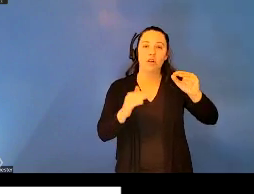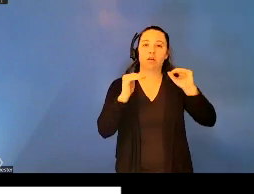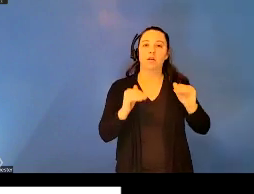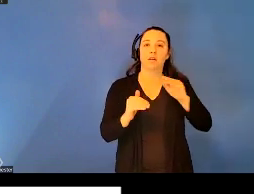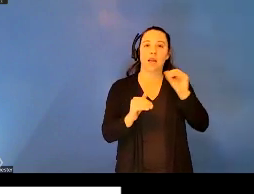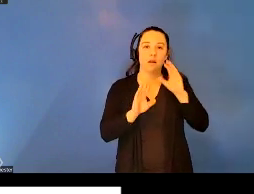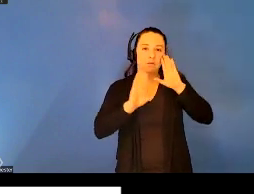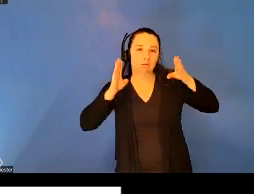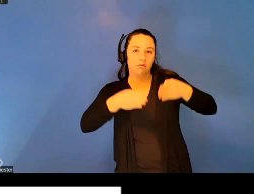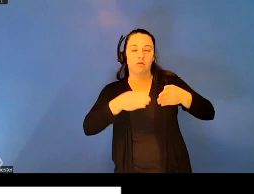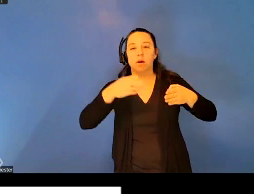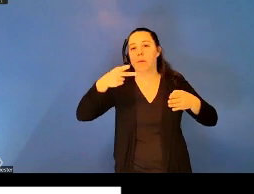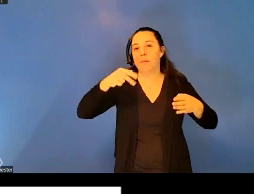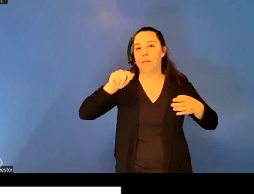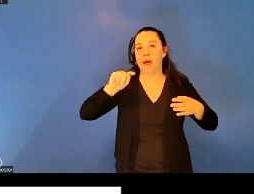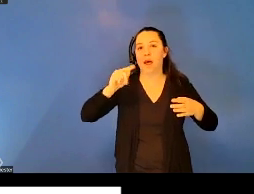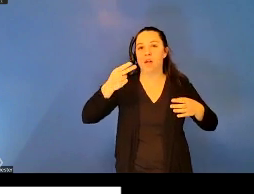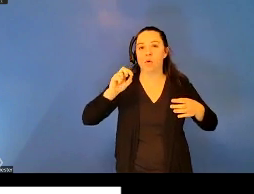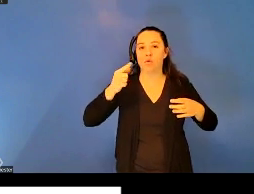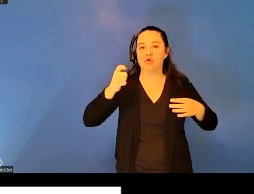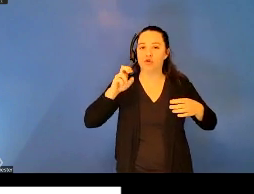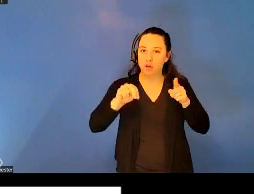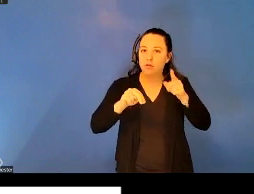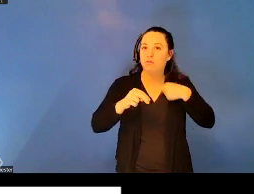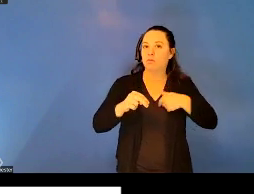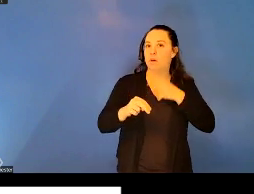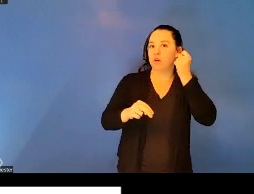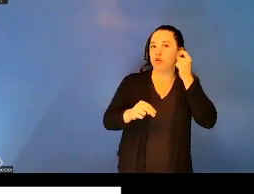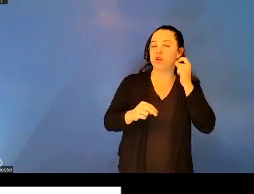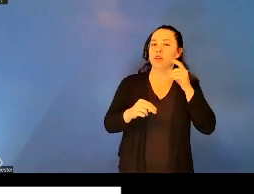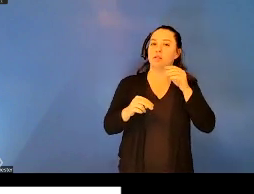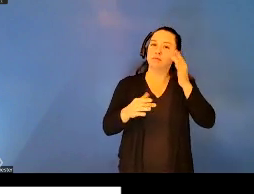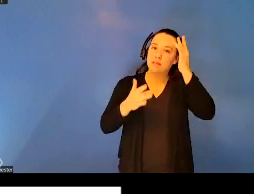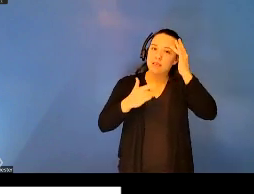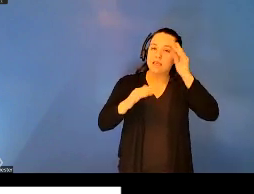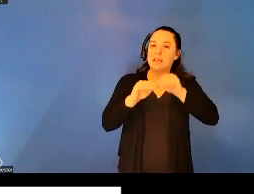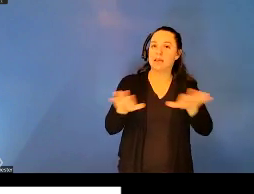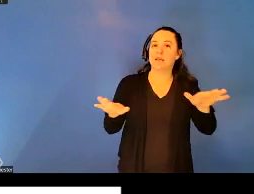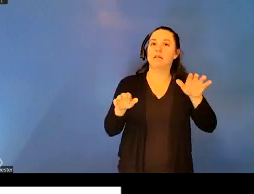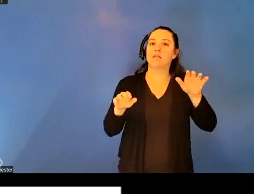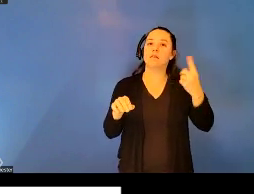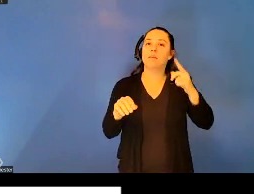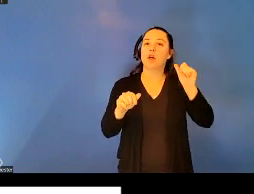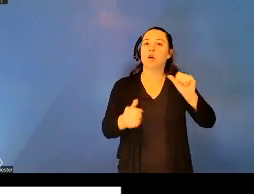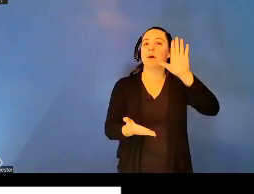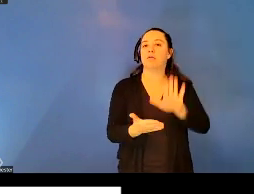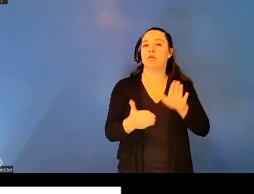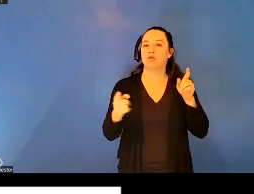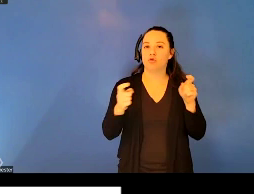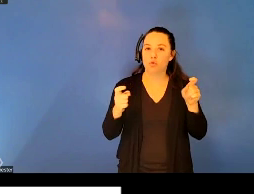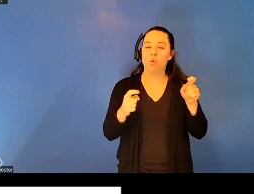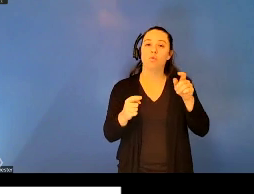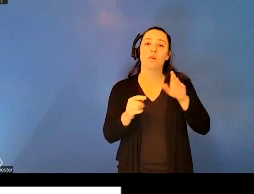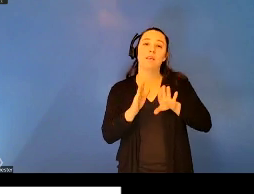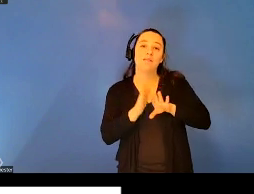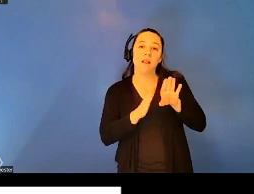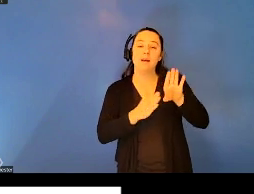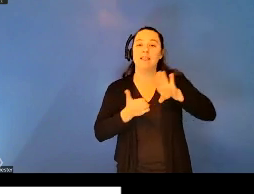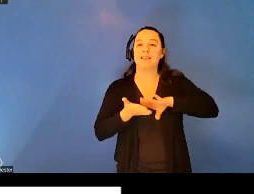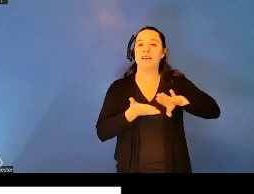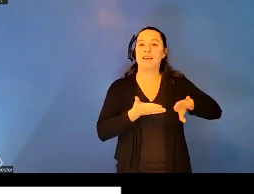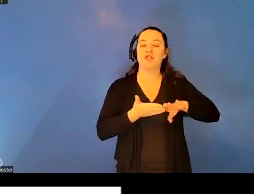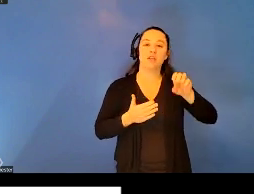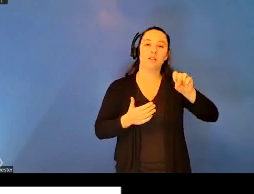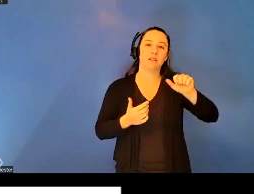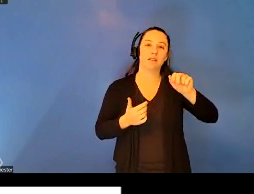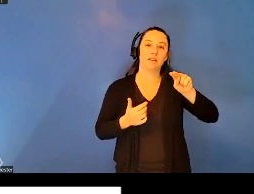could be controlled. The development of sanitation systems in much of Europe and North America in the late